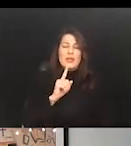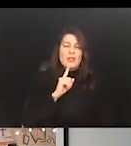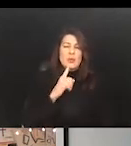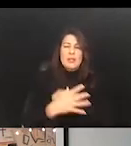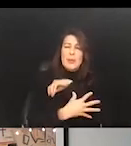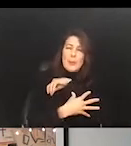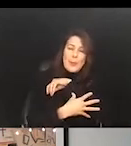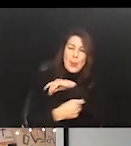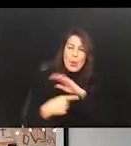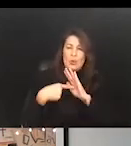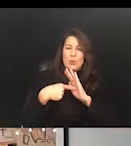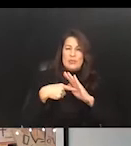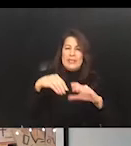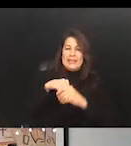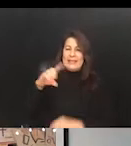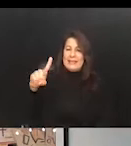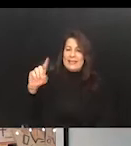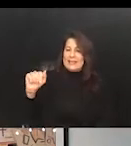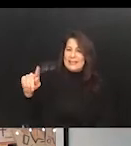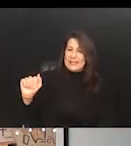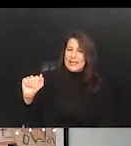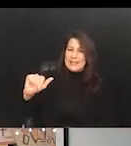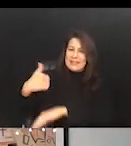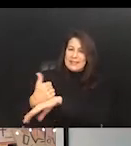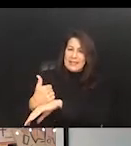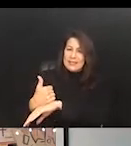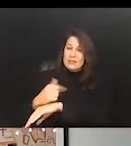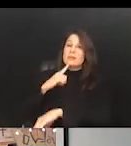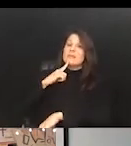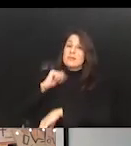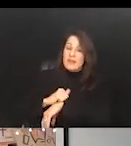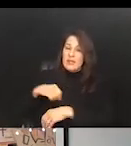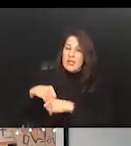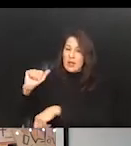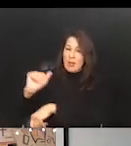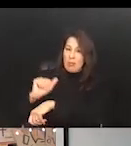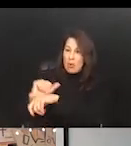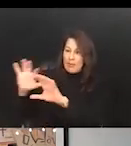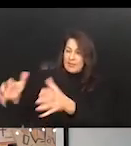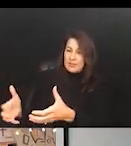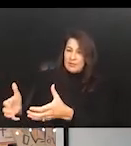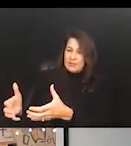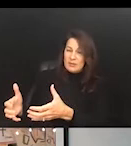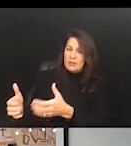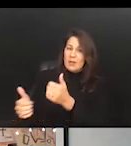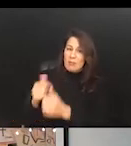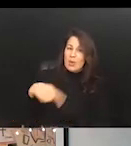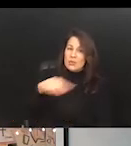in data sets, definitely in the employment sector for reasons that I think most of you know,